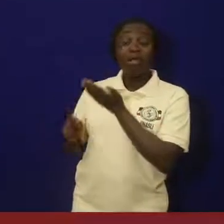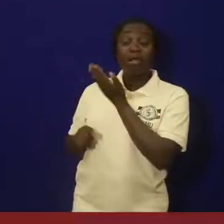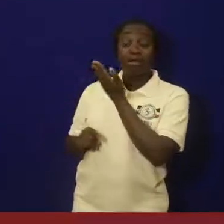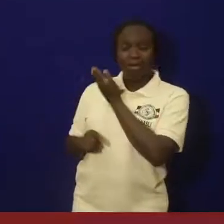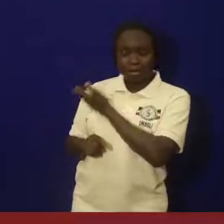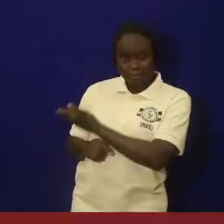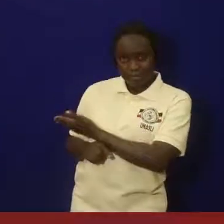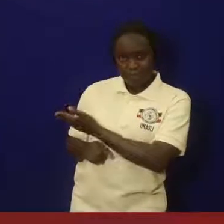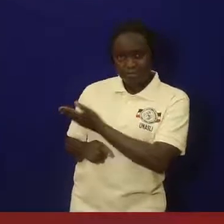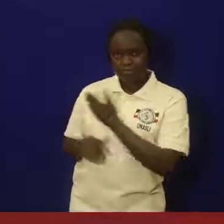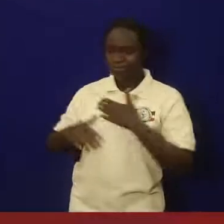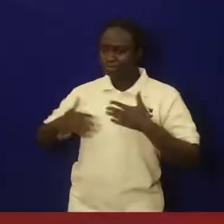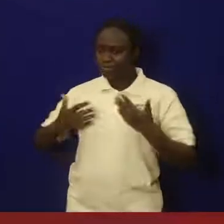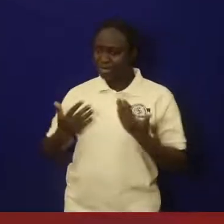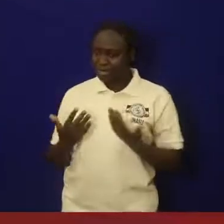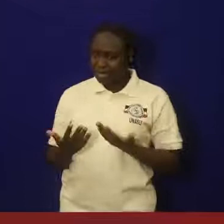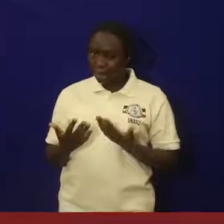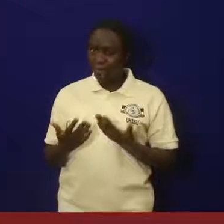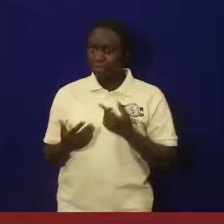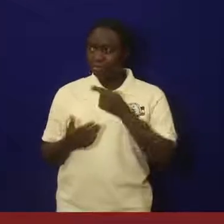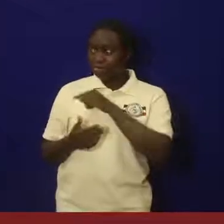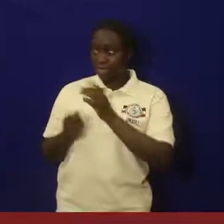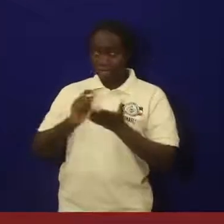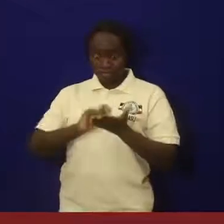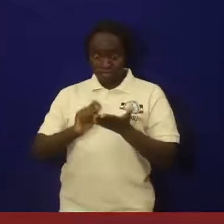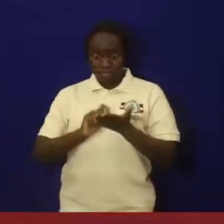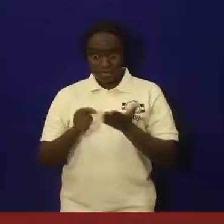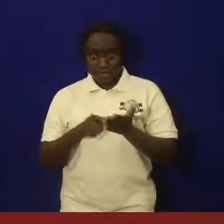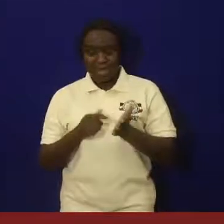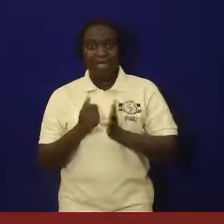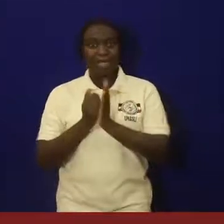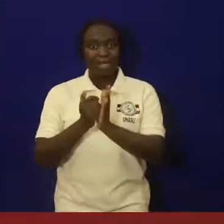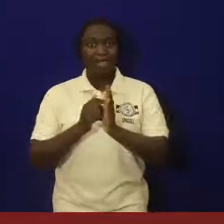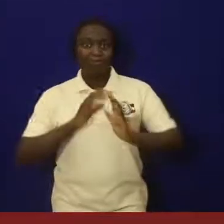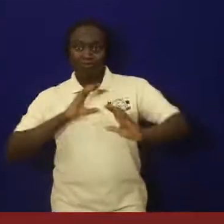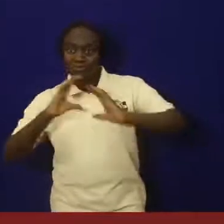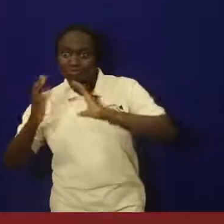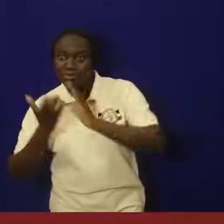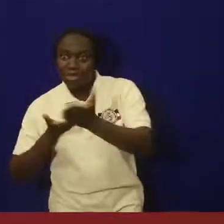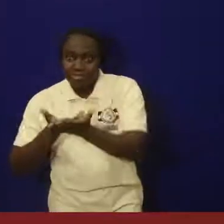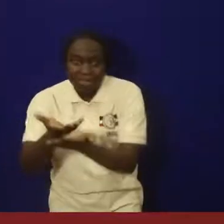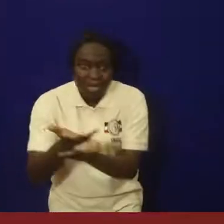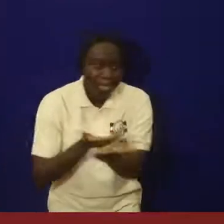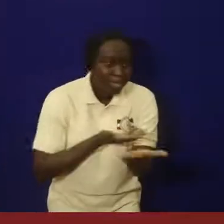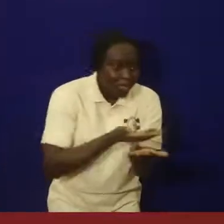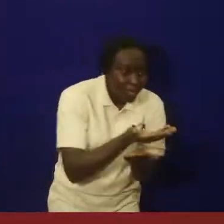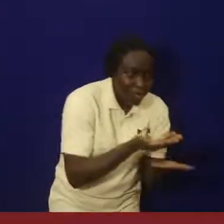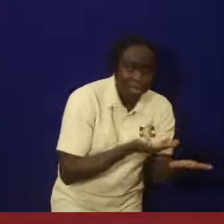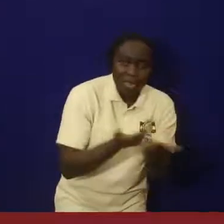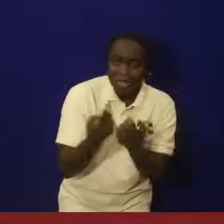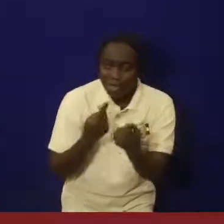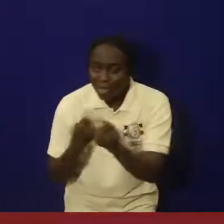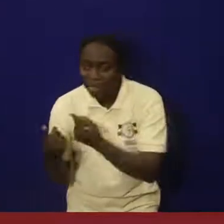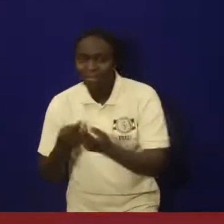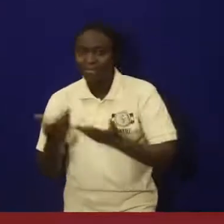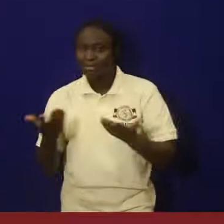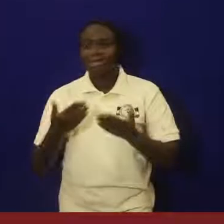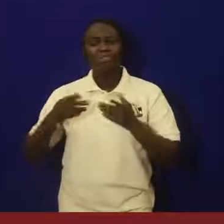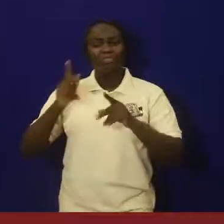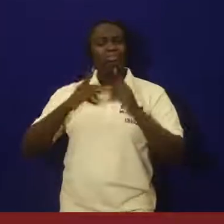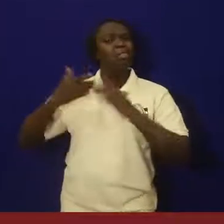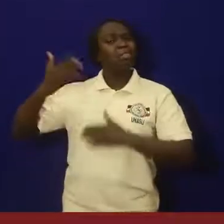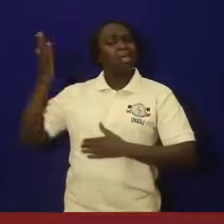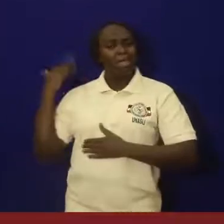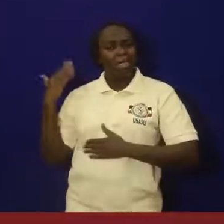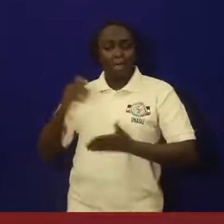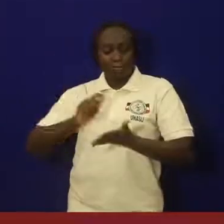they write, we can communicate. So, people of Long Beko, we write. the